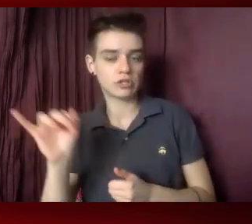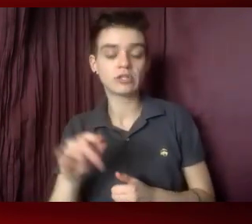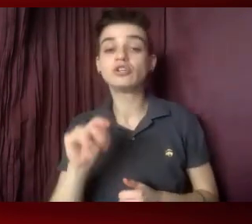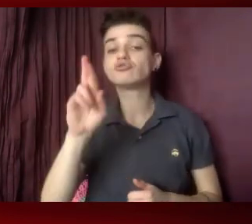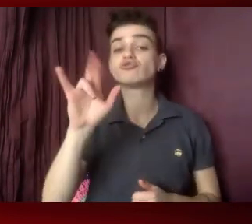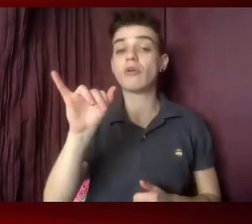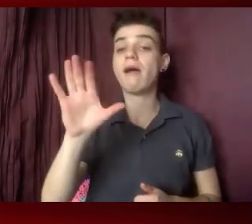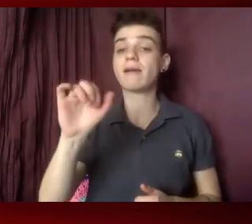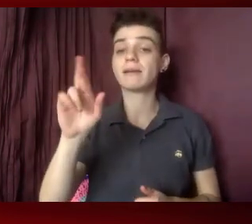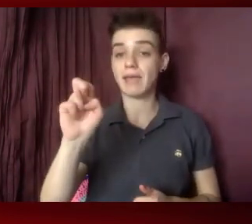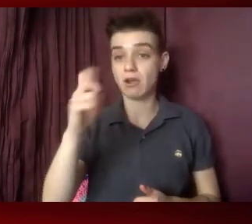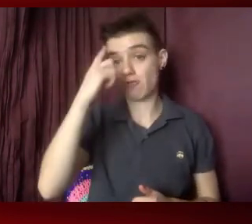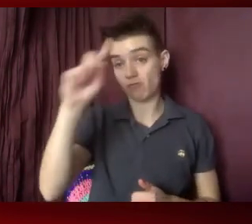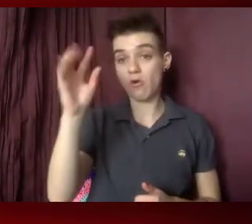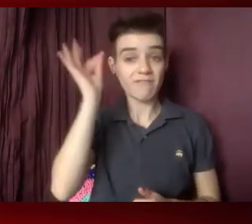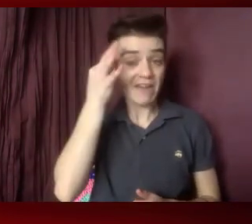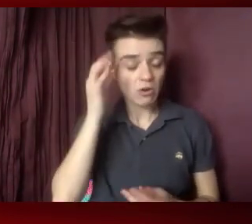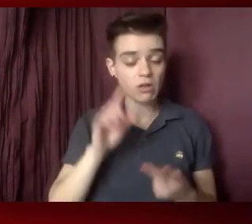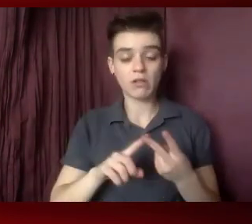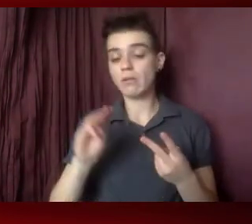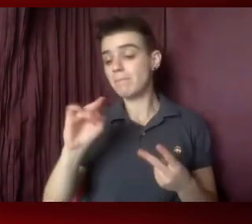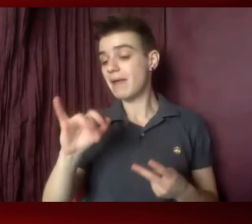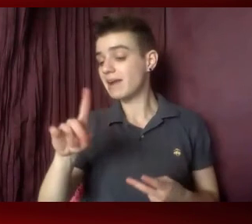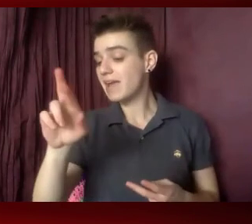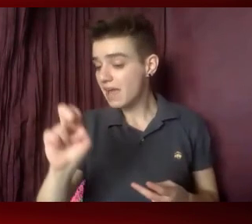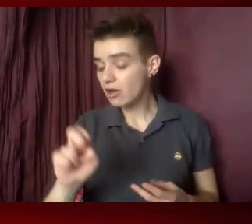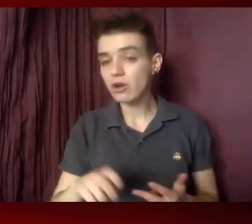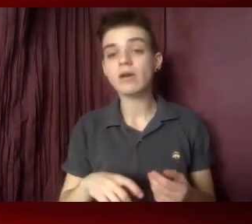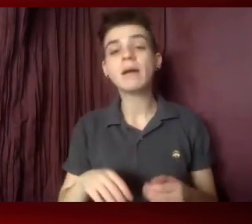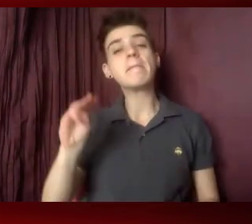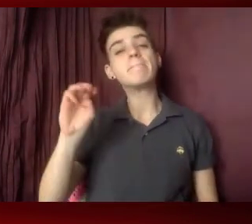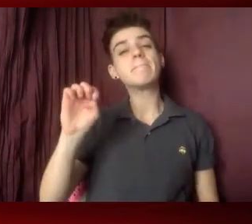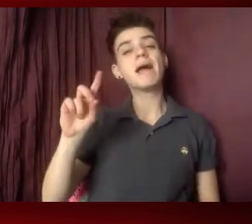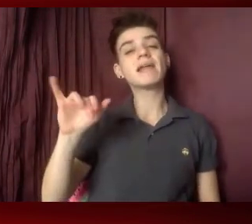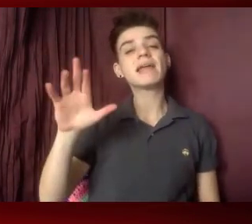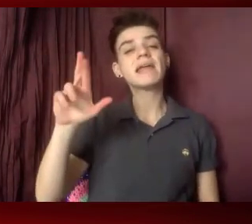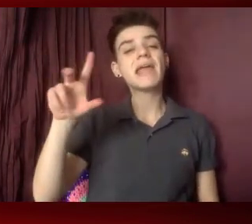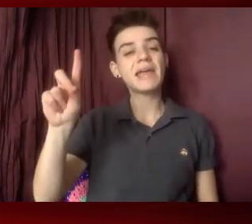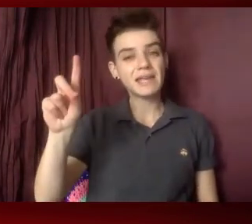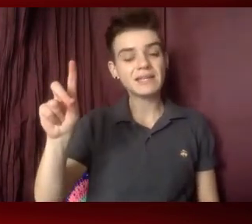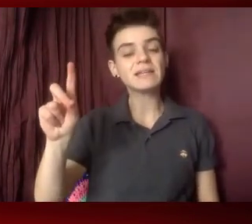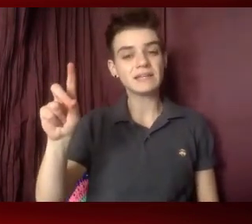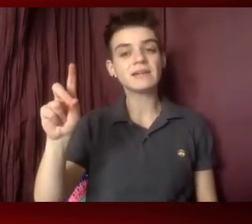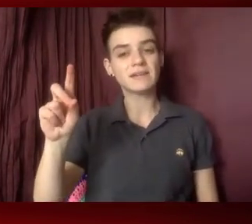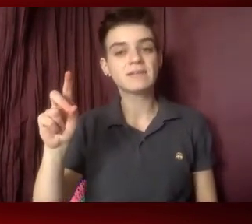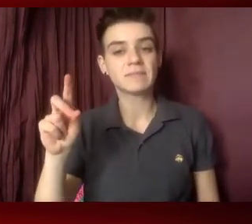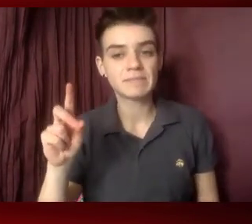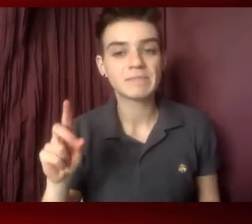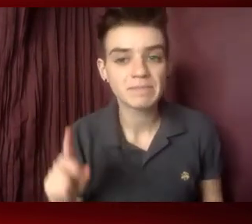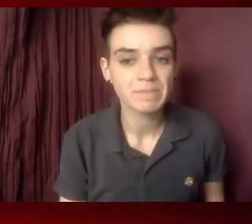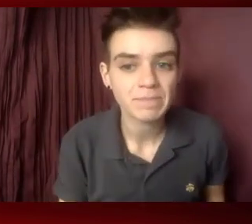employees. Medicare, Medicaid in the states that cover it is because state governments have